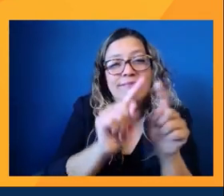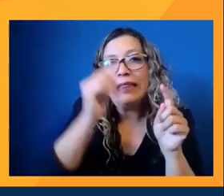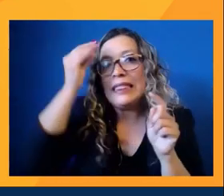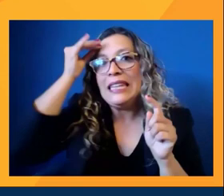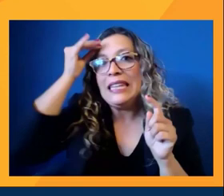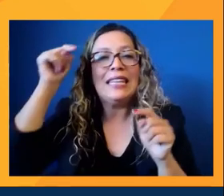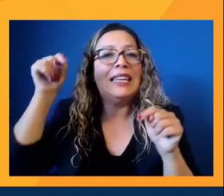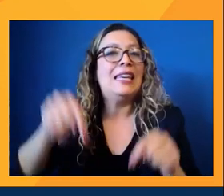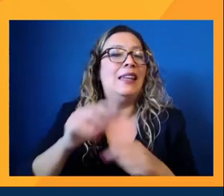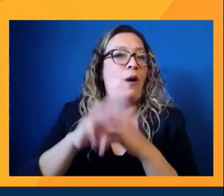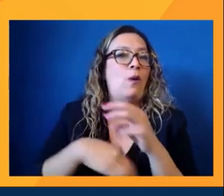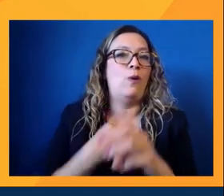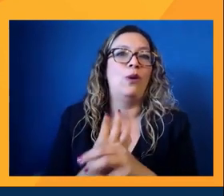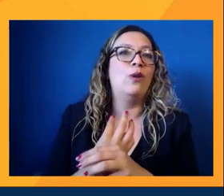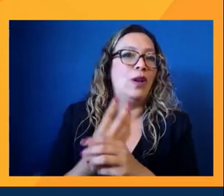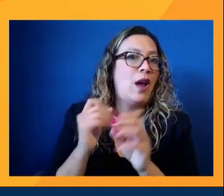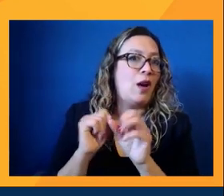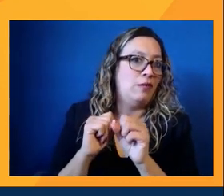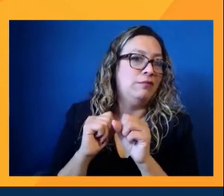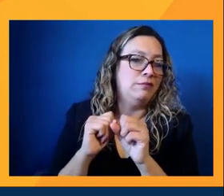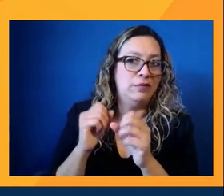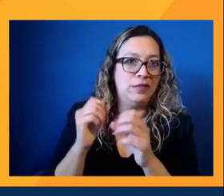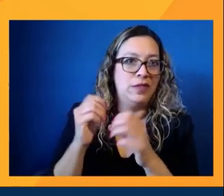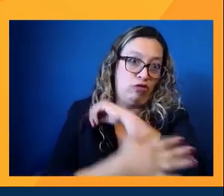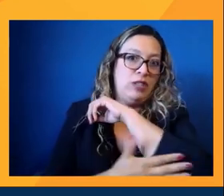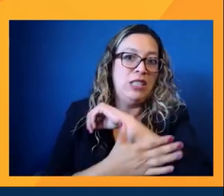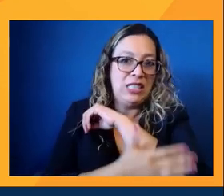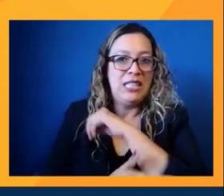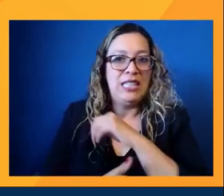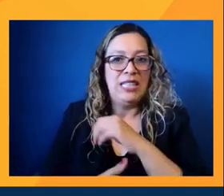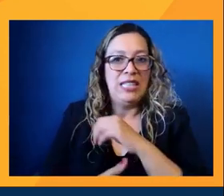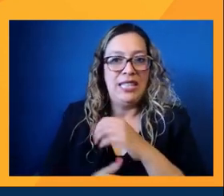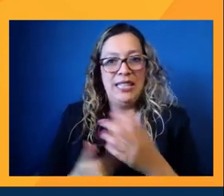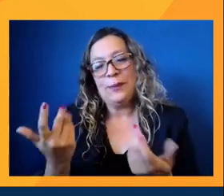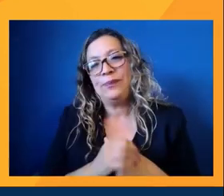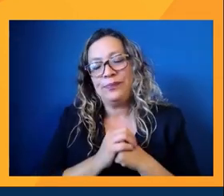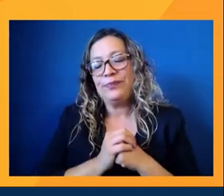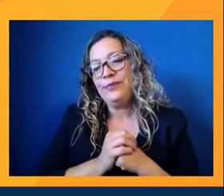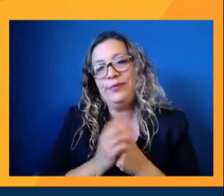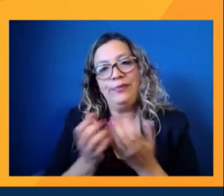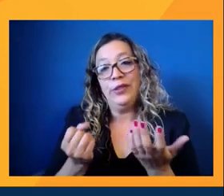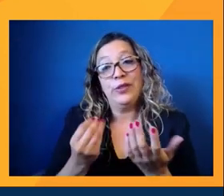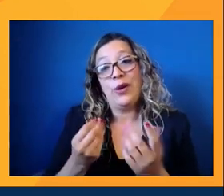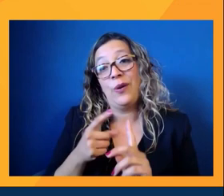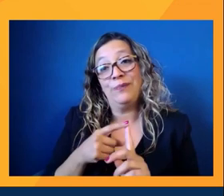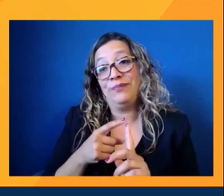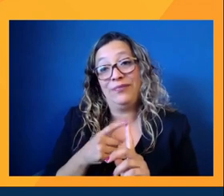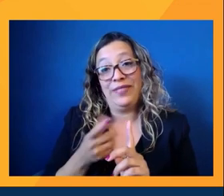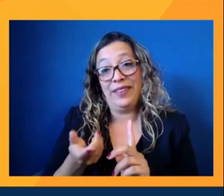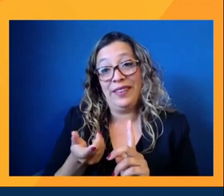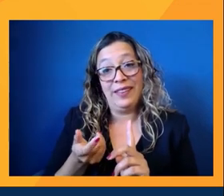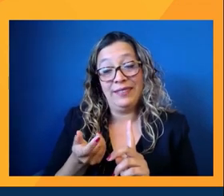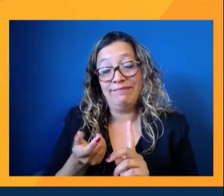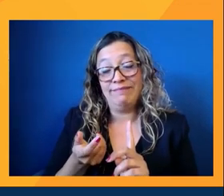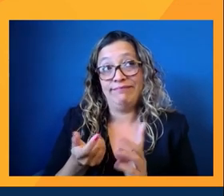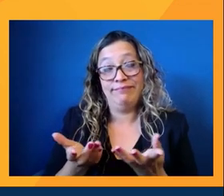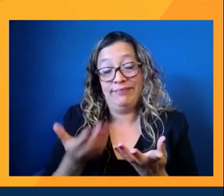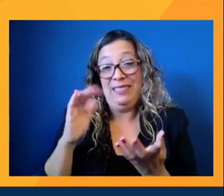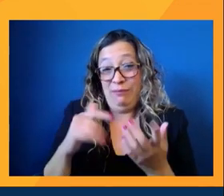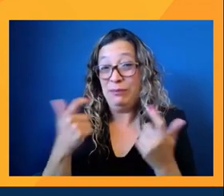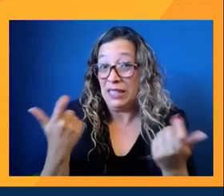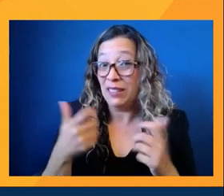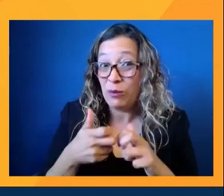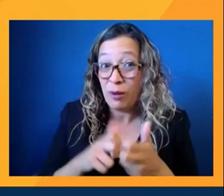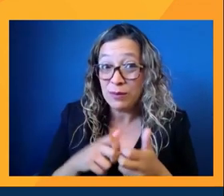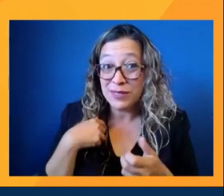affect the Latino community very deeply, right? And so then those are huge problems in